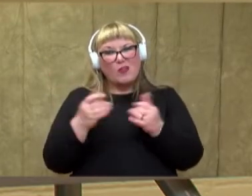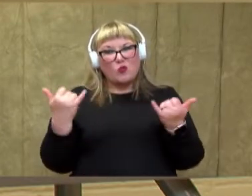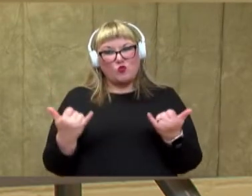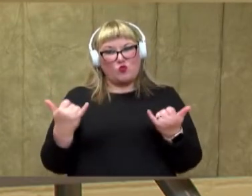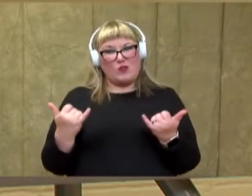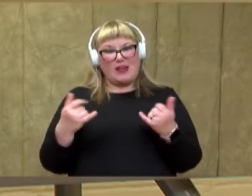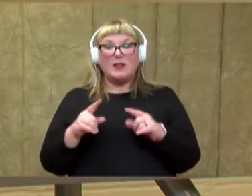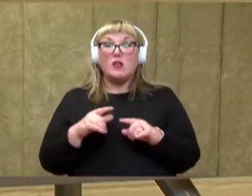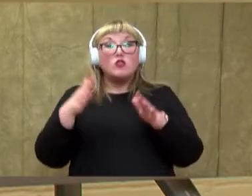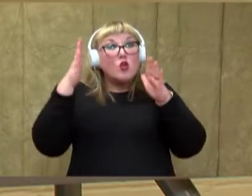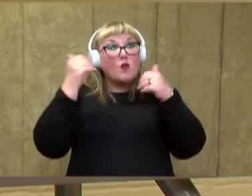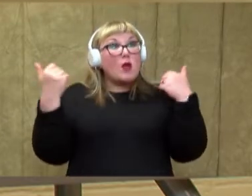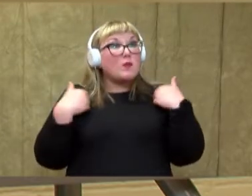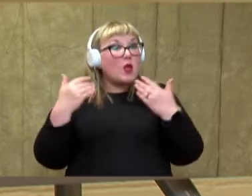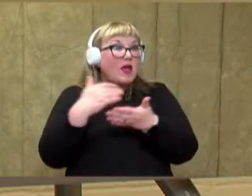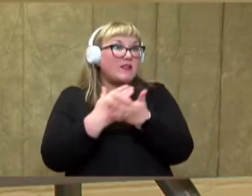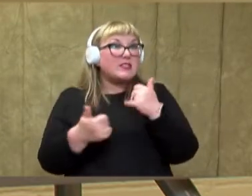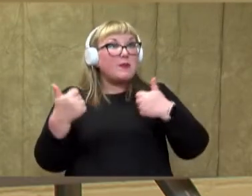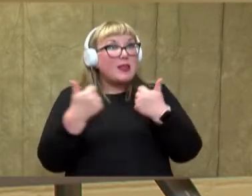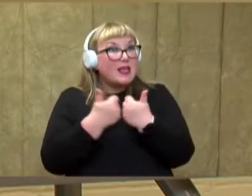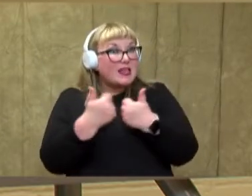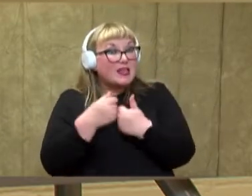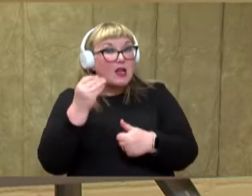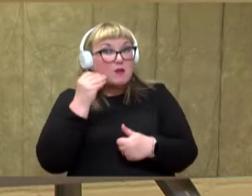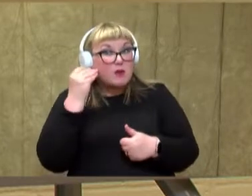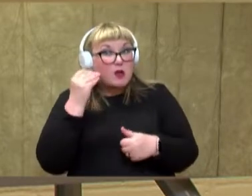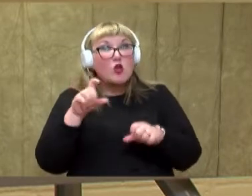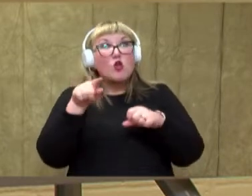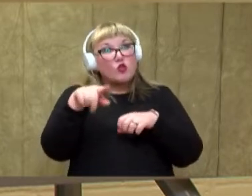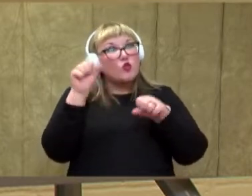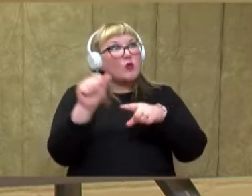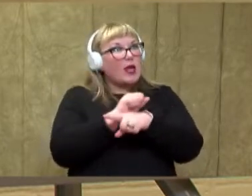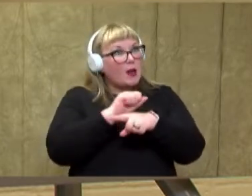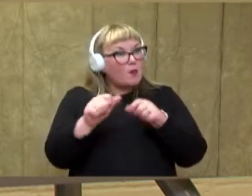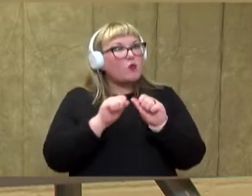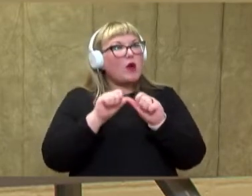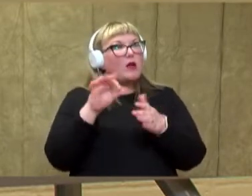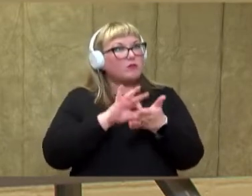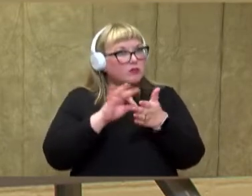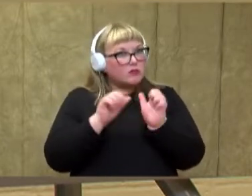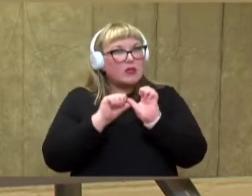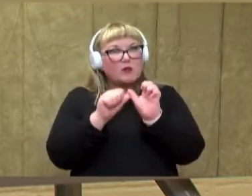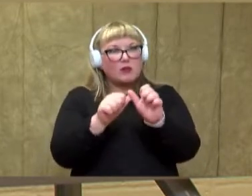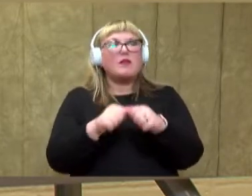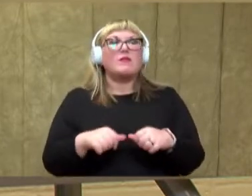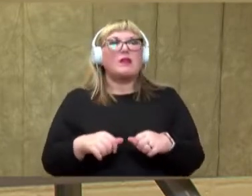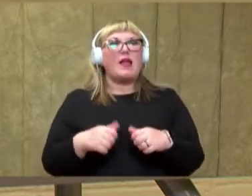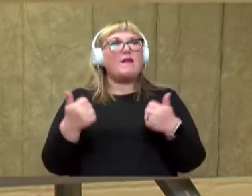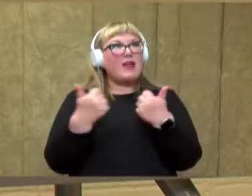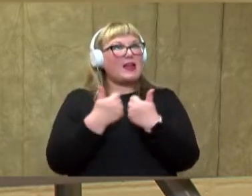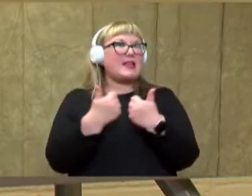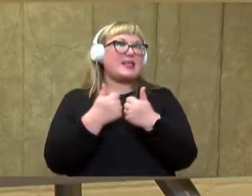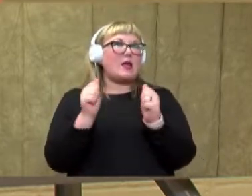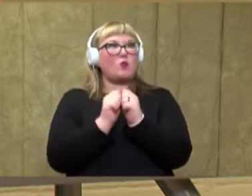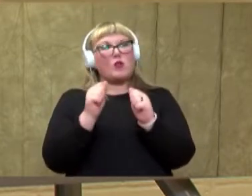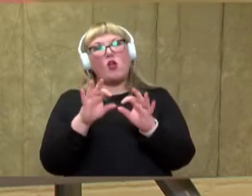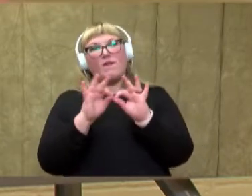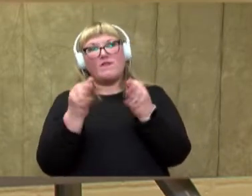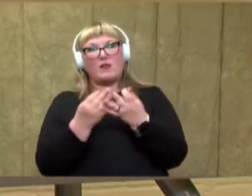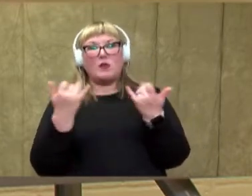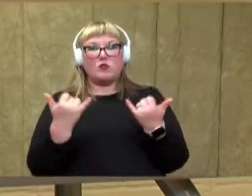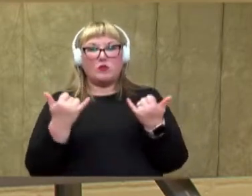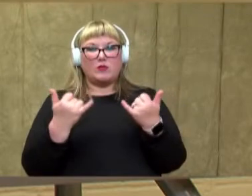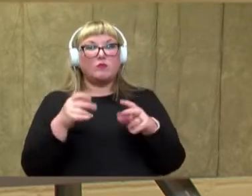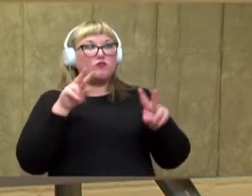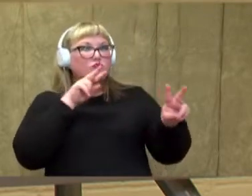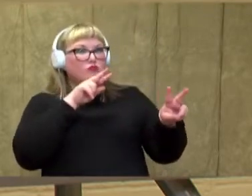you have some of these game pieces at home and you can practice counting on and make a game out of it with your family today. So let's